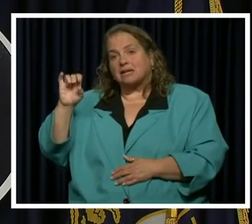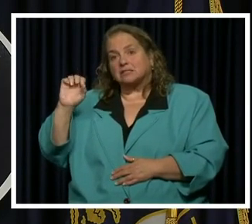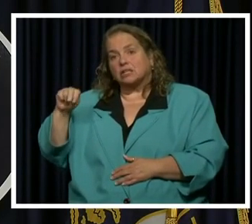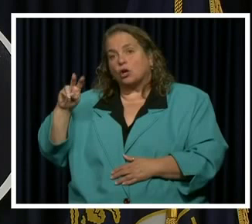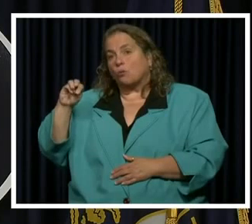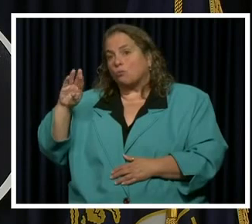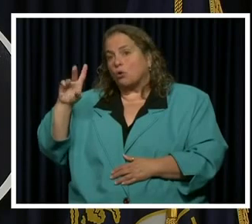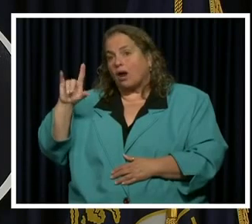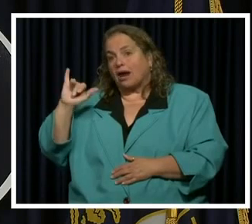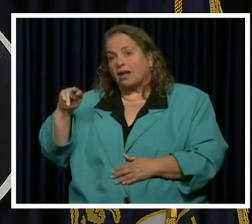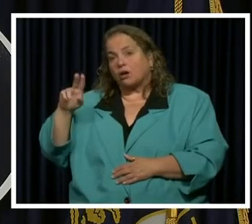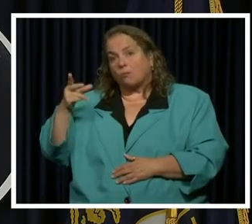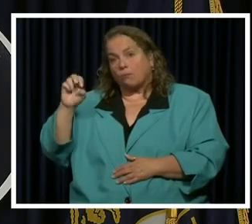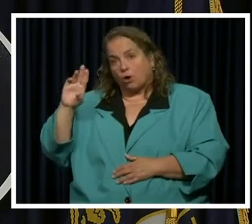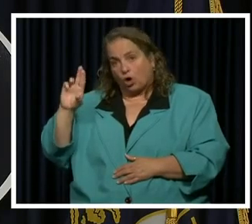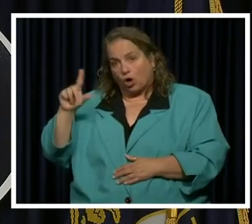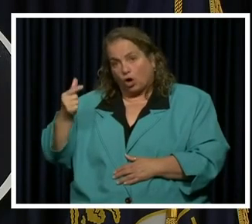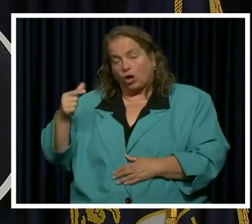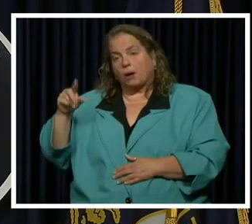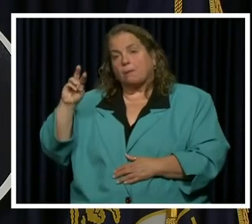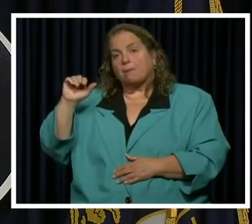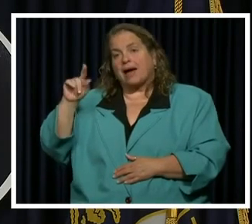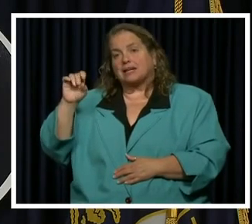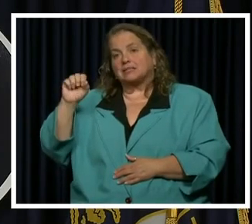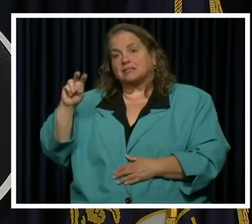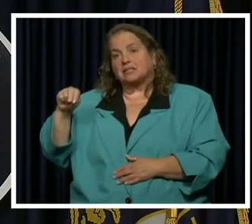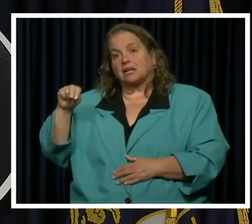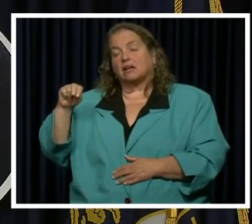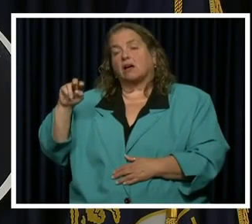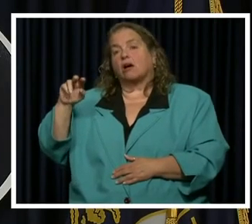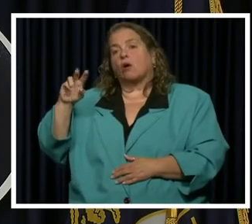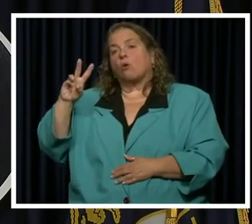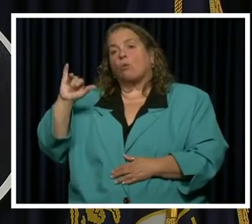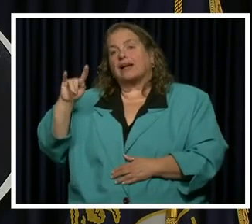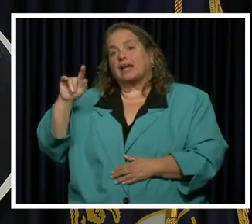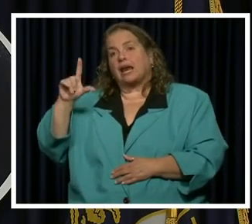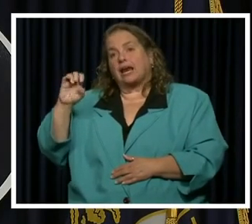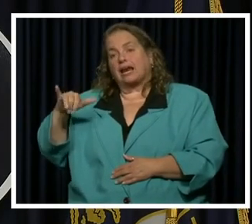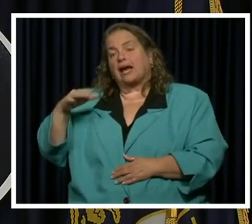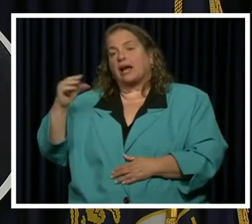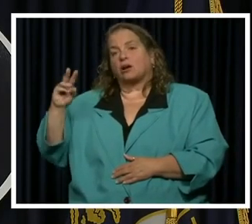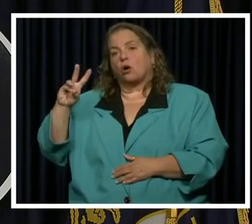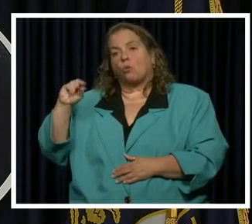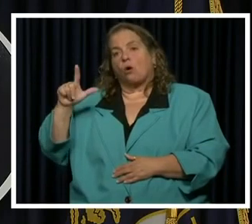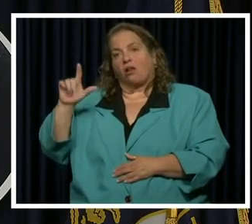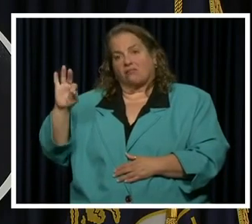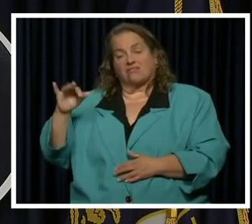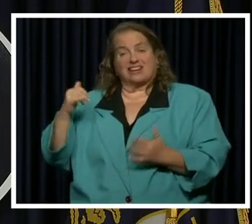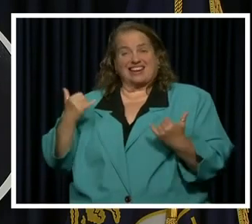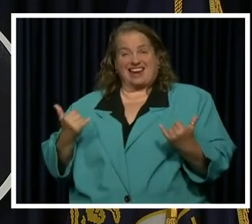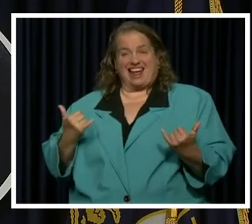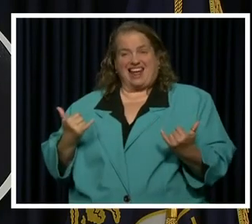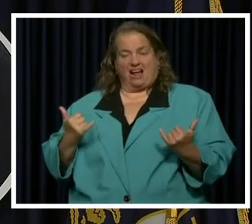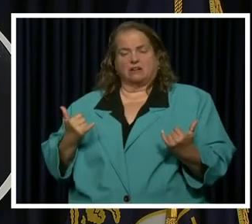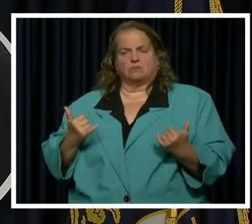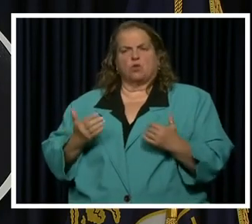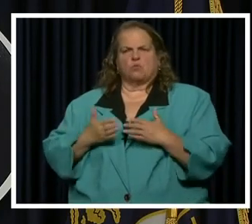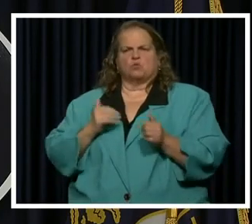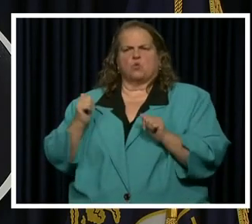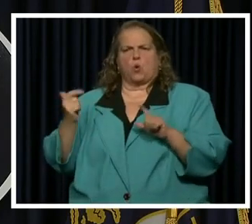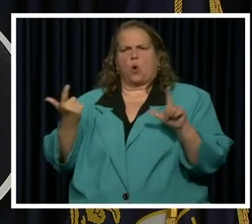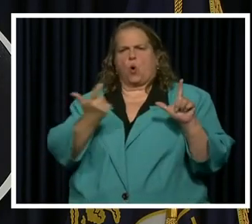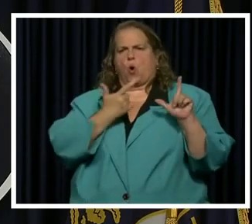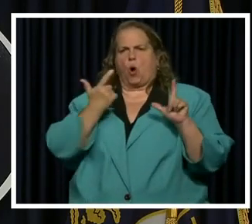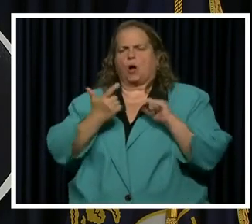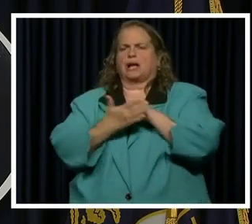Nelson Simpson, Whitley and Wolf. There are now very few counties that haven't had at least one case.